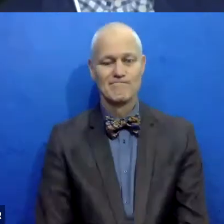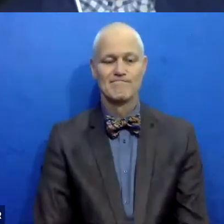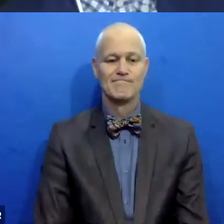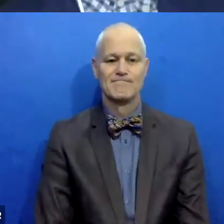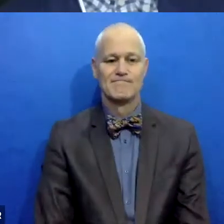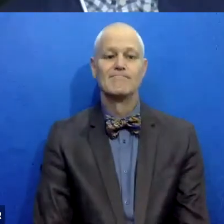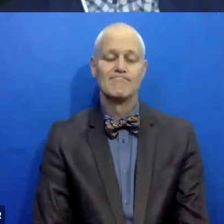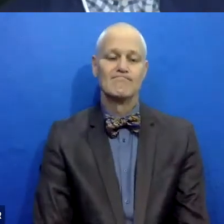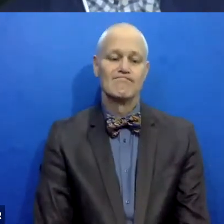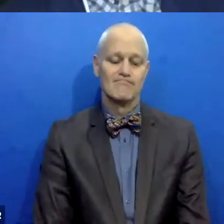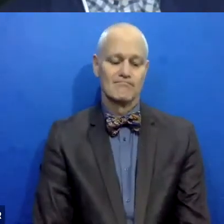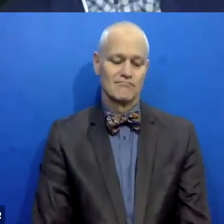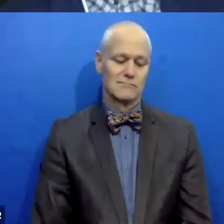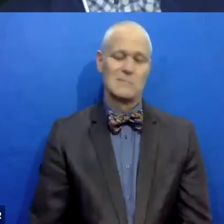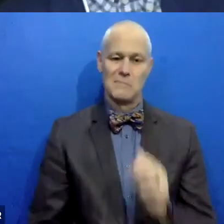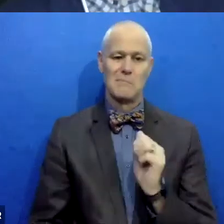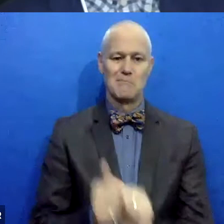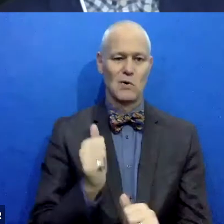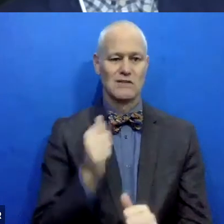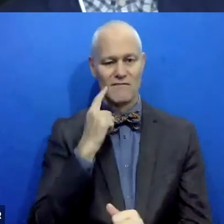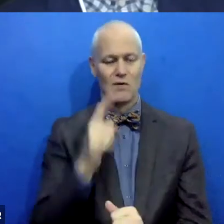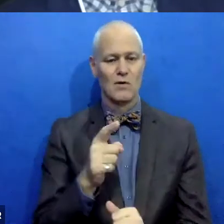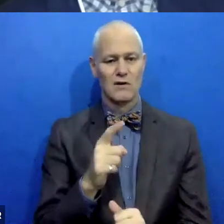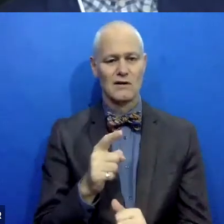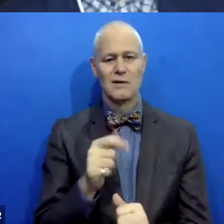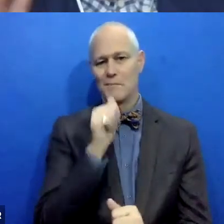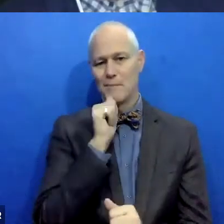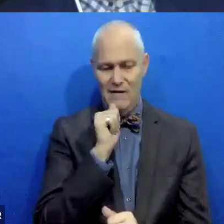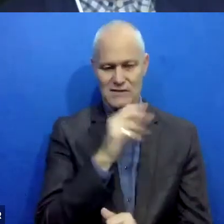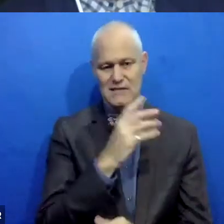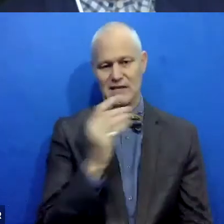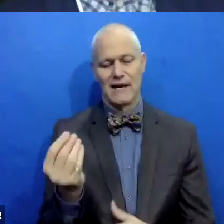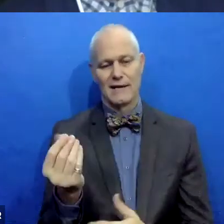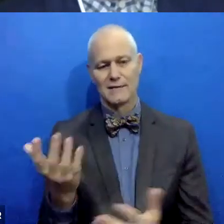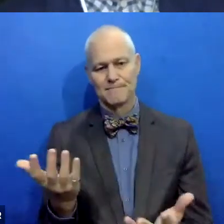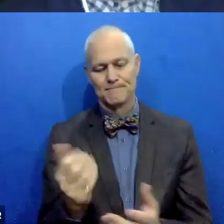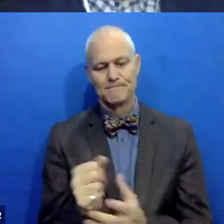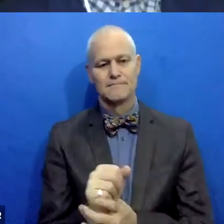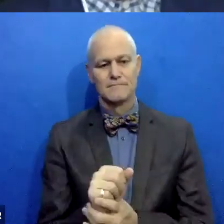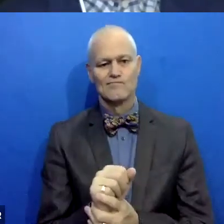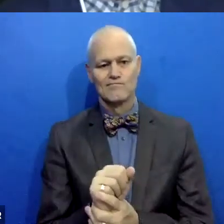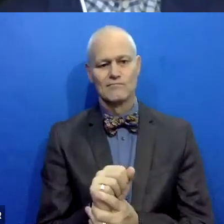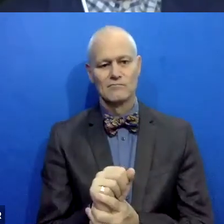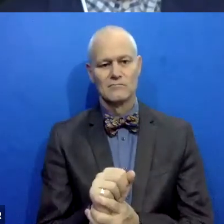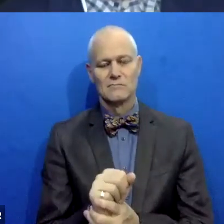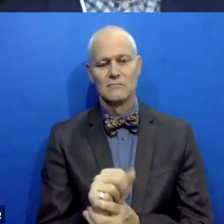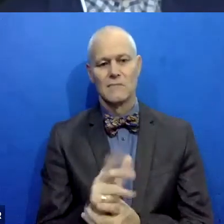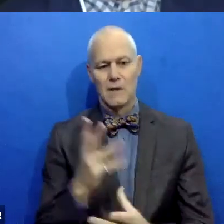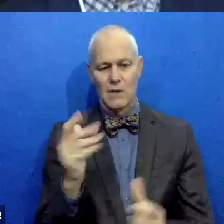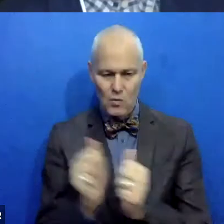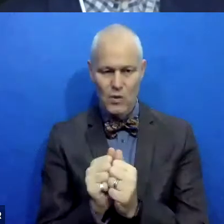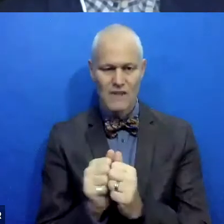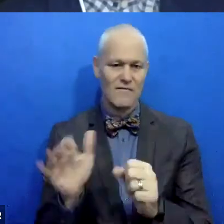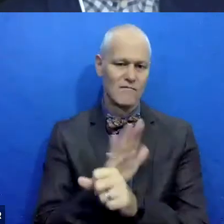Yeah. Mostly in terms of privacy and, um, just being with full human